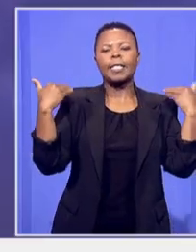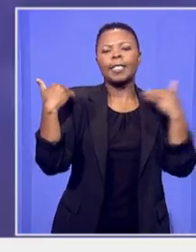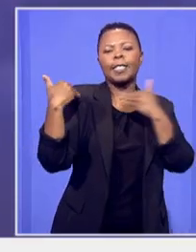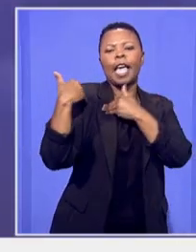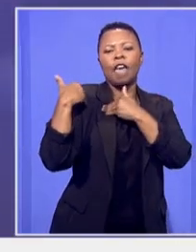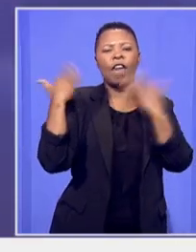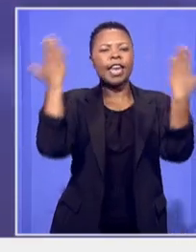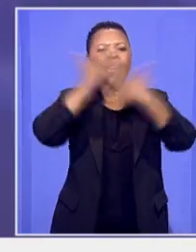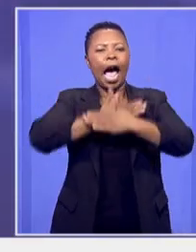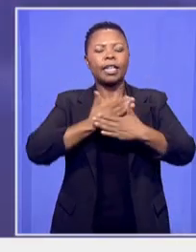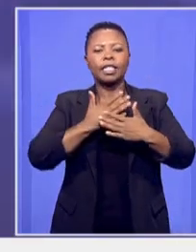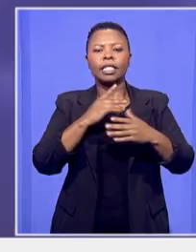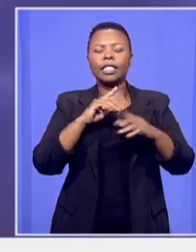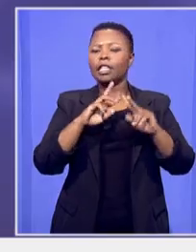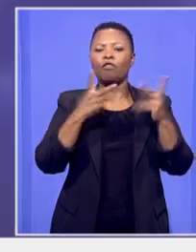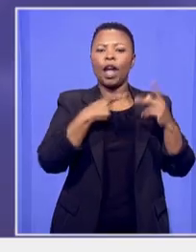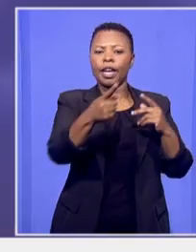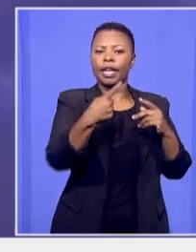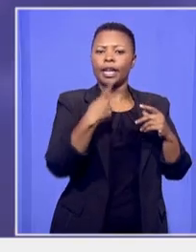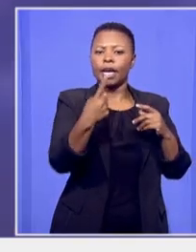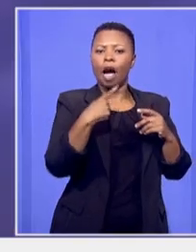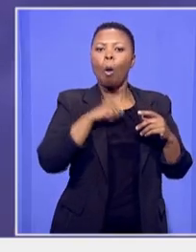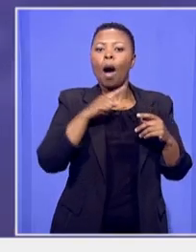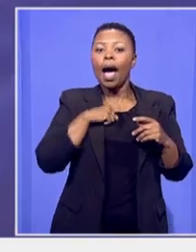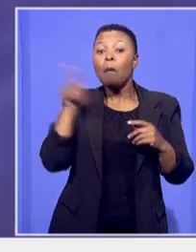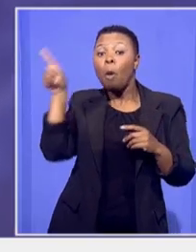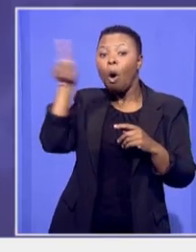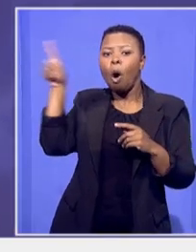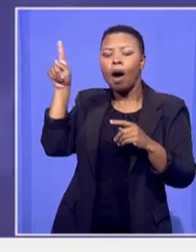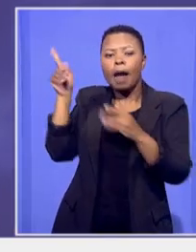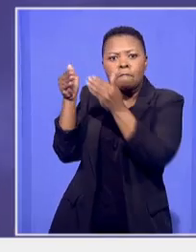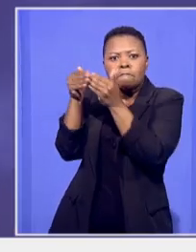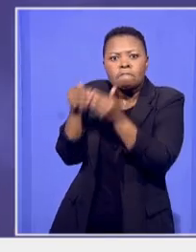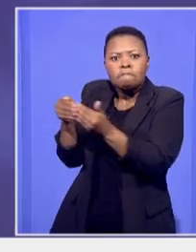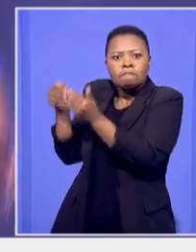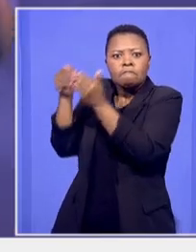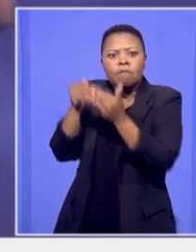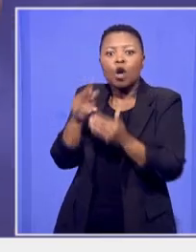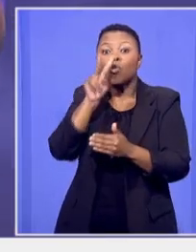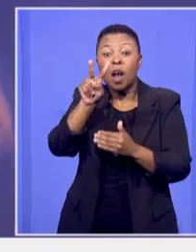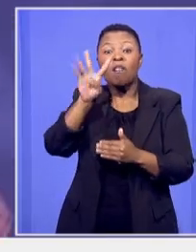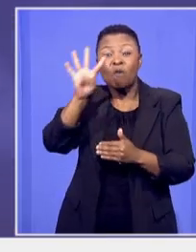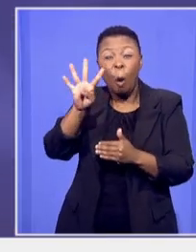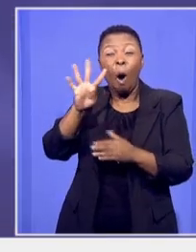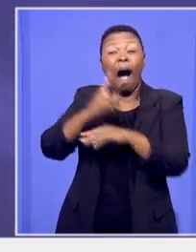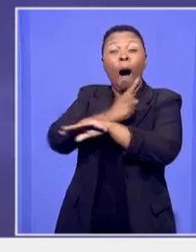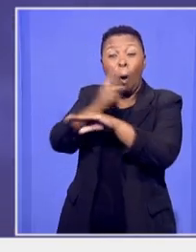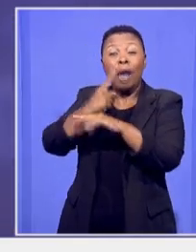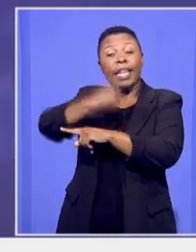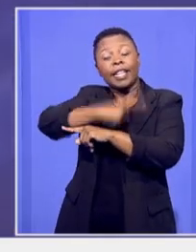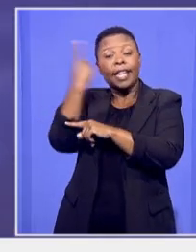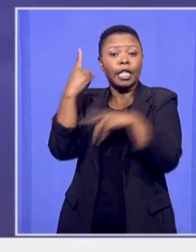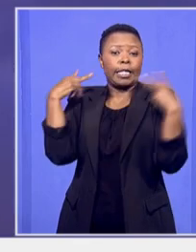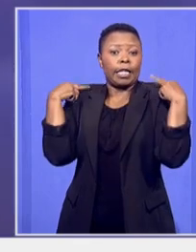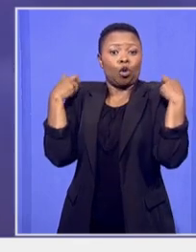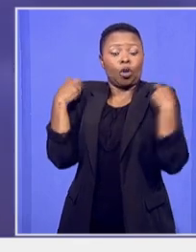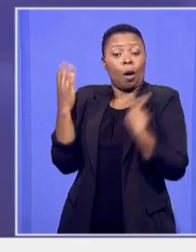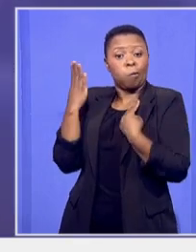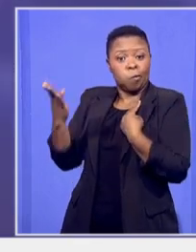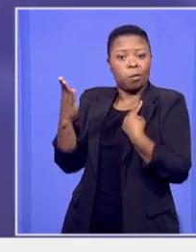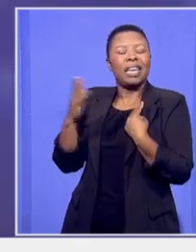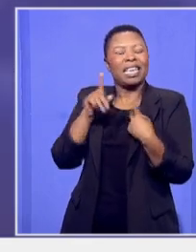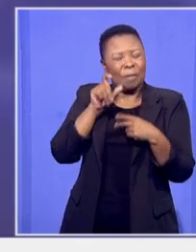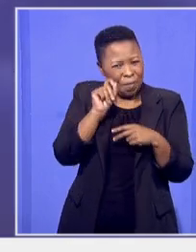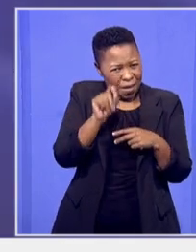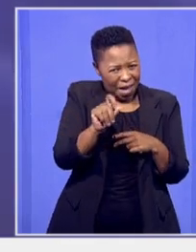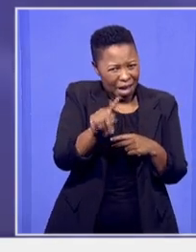you and I because they are guarded 24 four hours a day by security everywhere they go this is why this